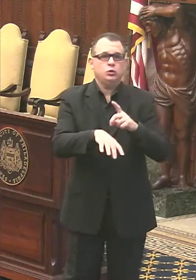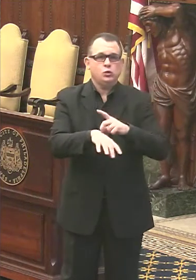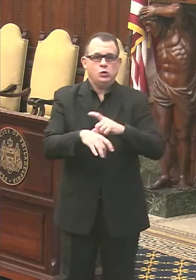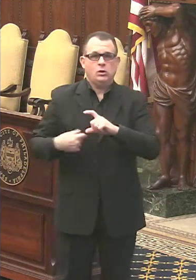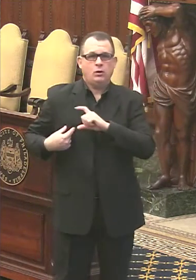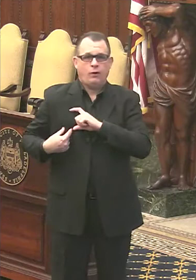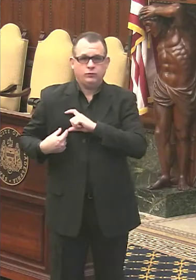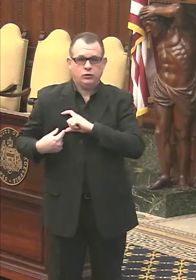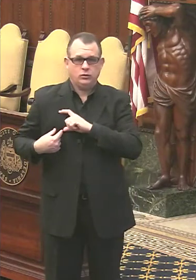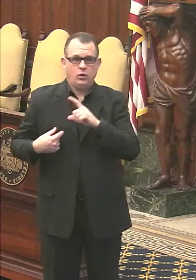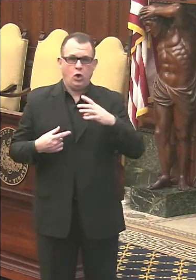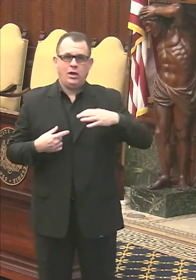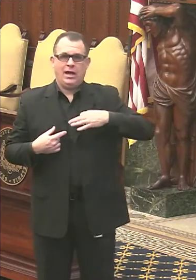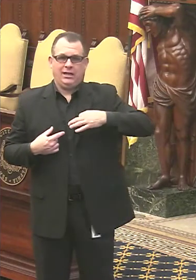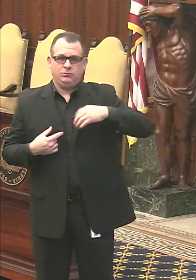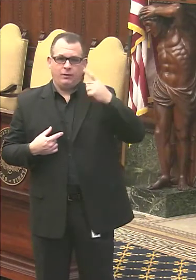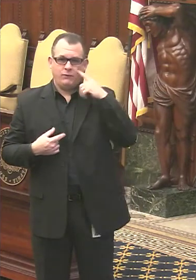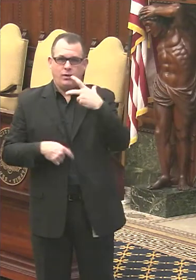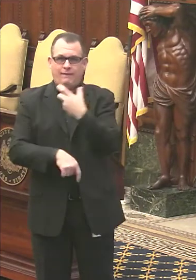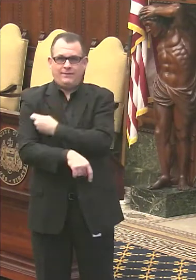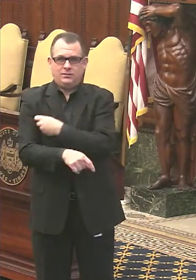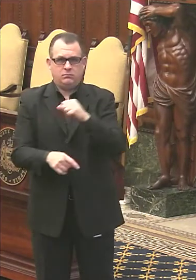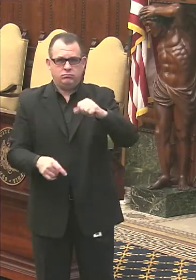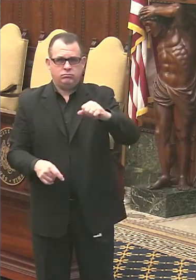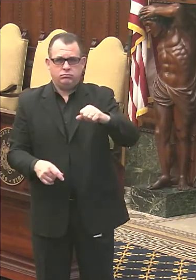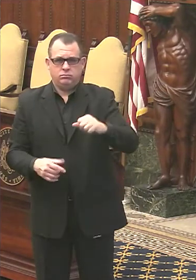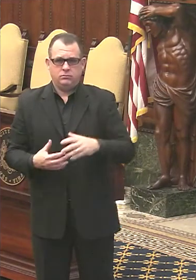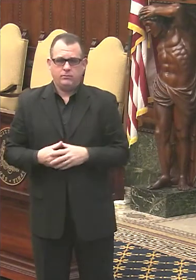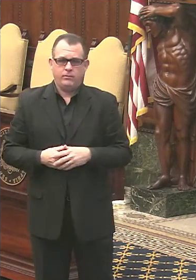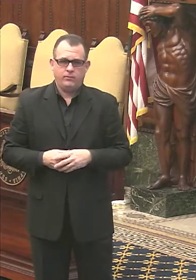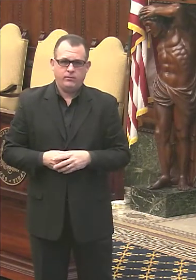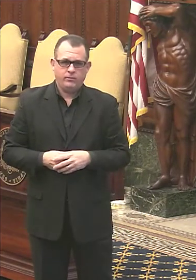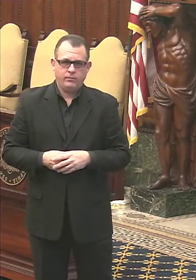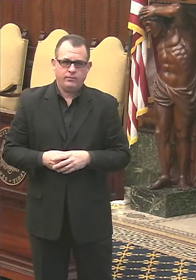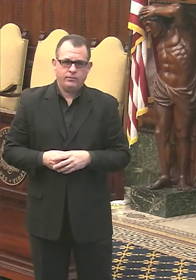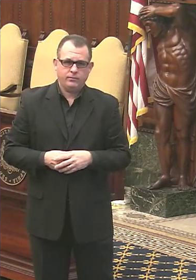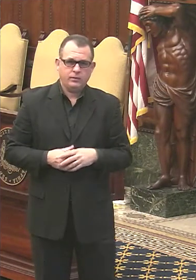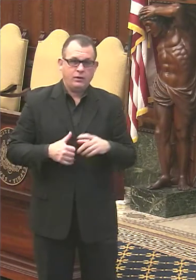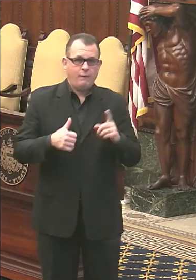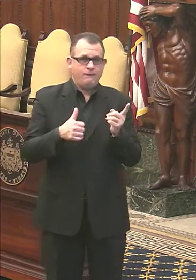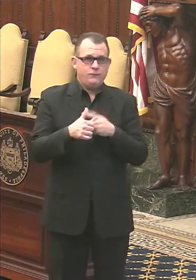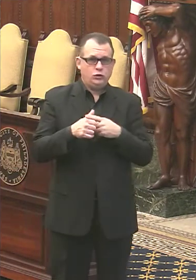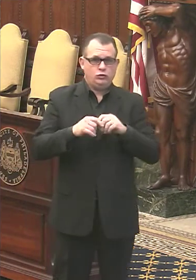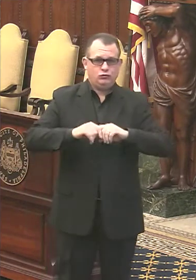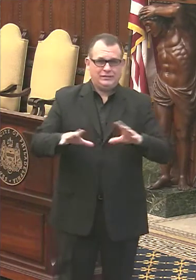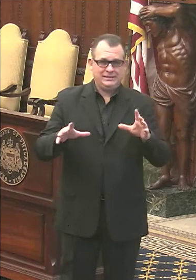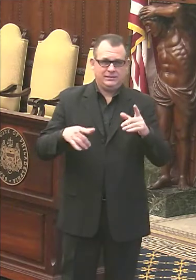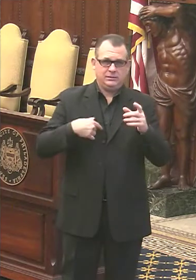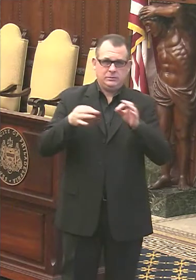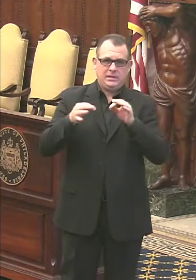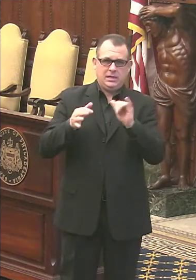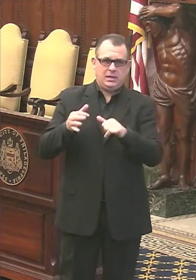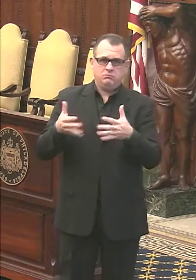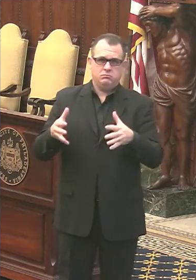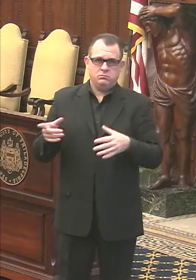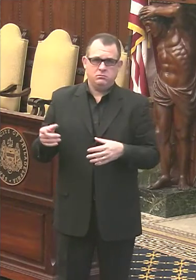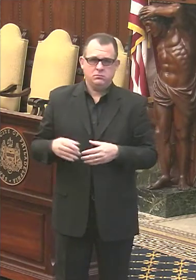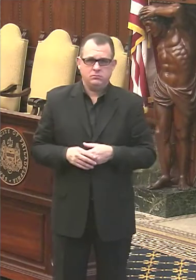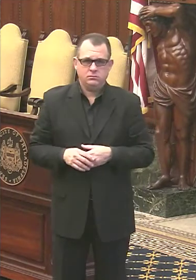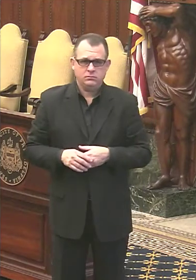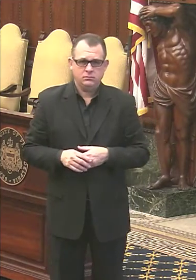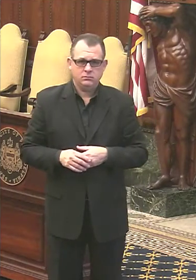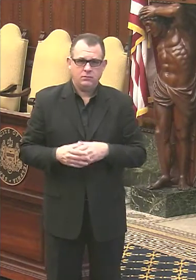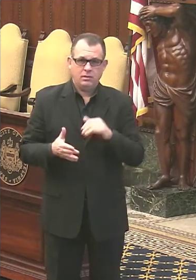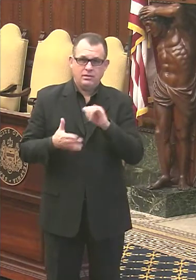are eligible for vaccine in this, uh, first release. That's how we have defined it. And that's all way down